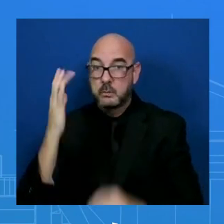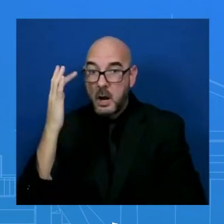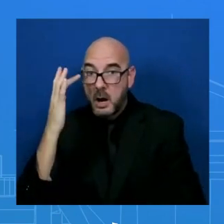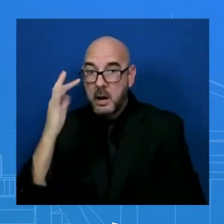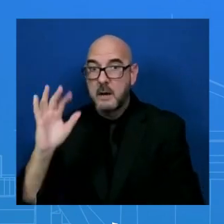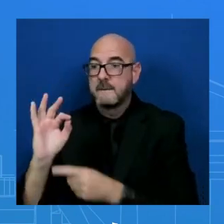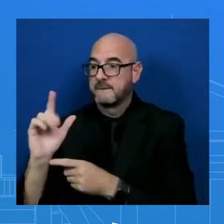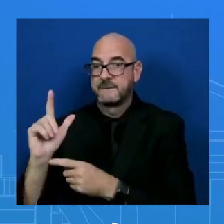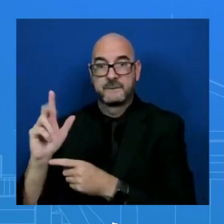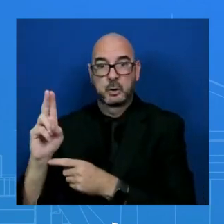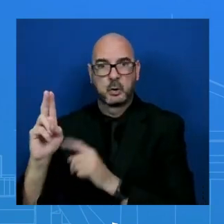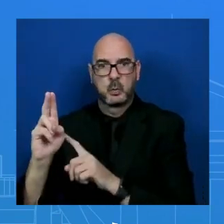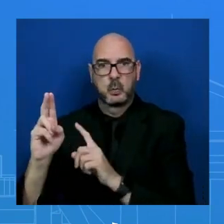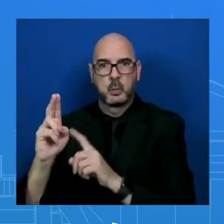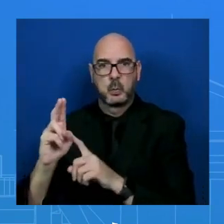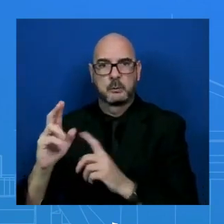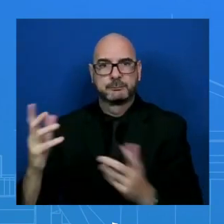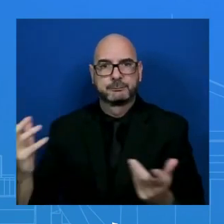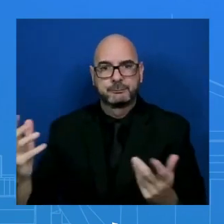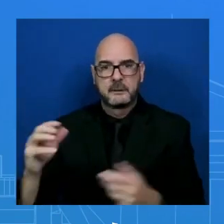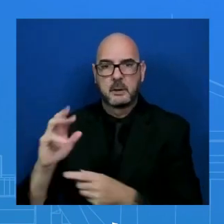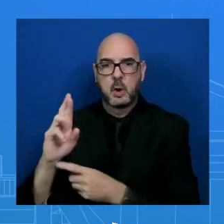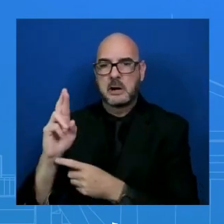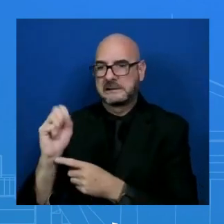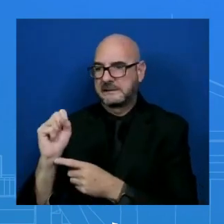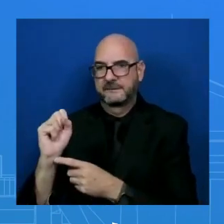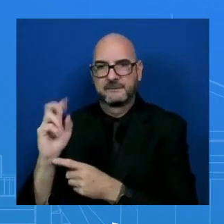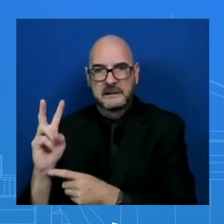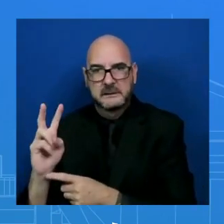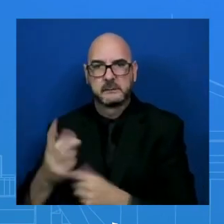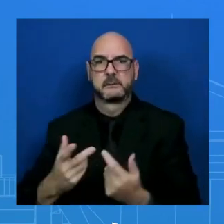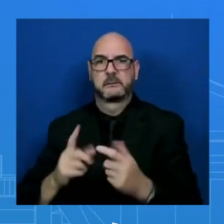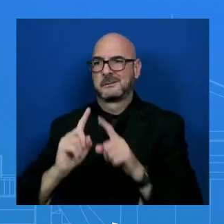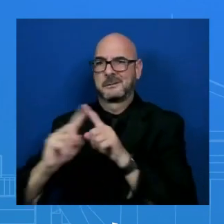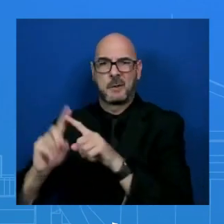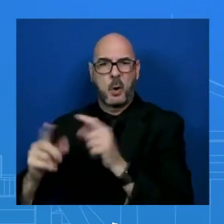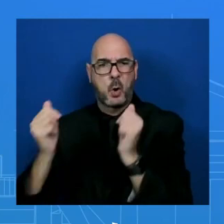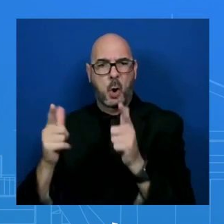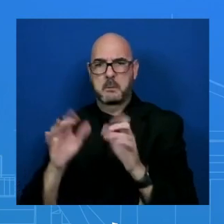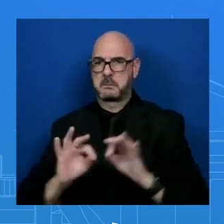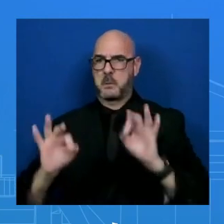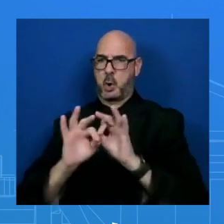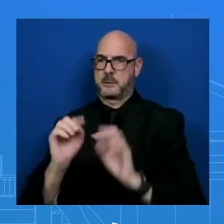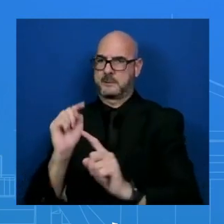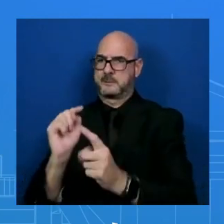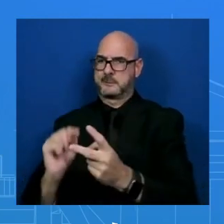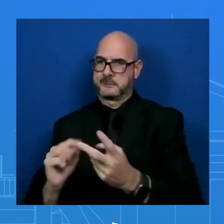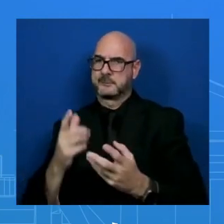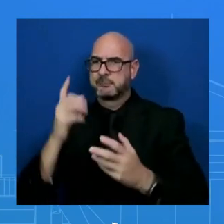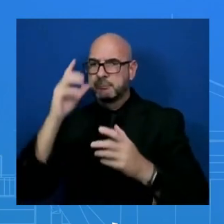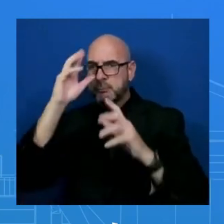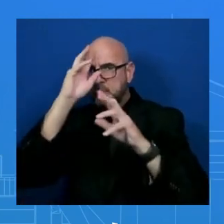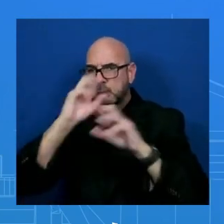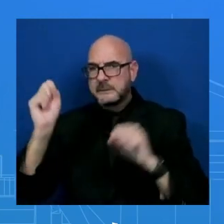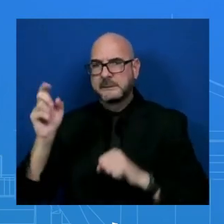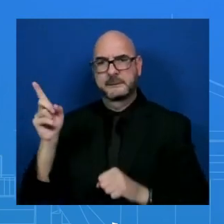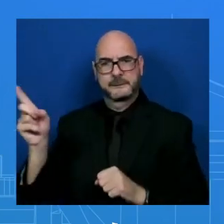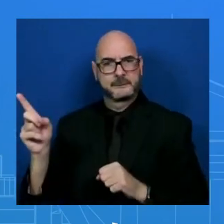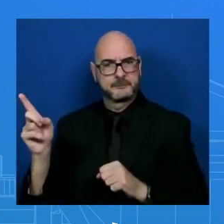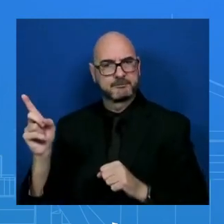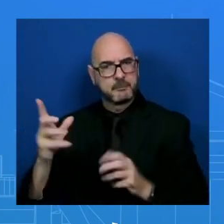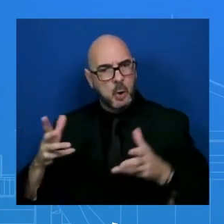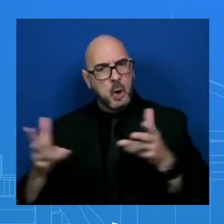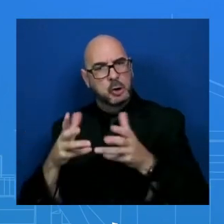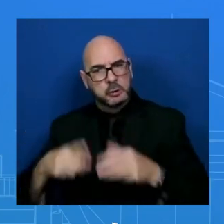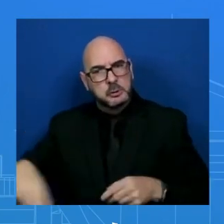RSV vaccine. All of those things are important, and this is something that the President had made sure that we are – that is available. We feel – again,